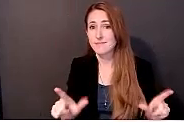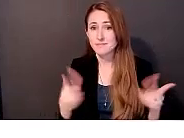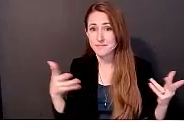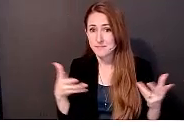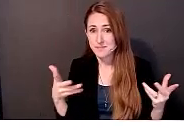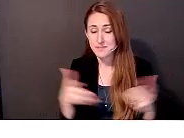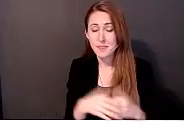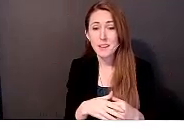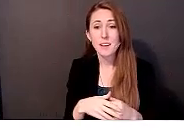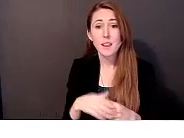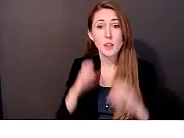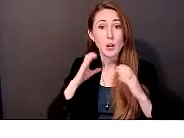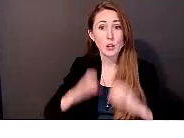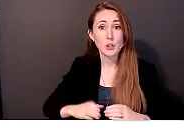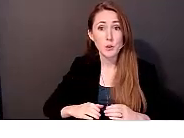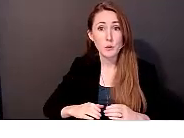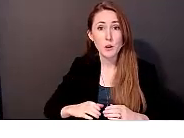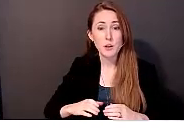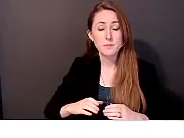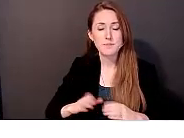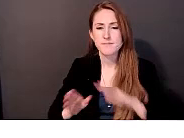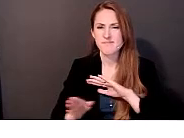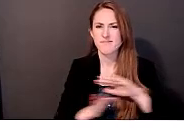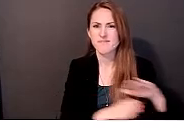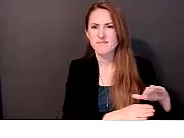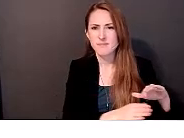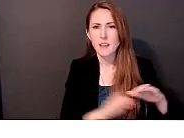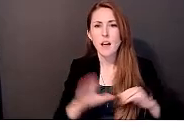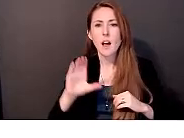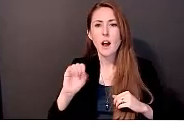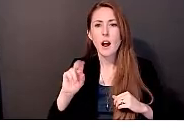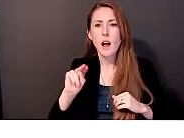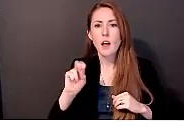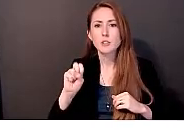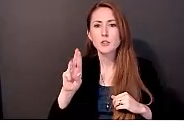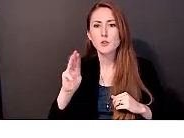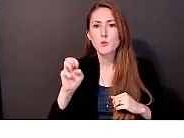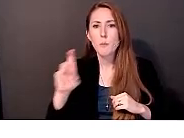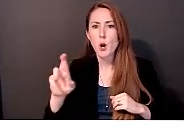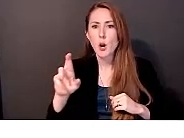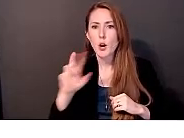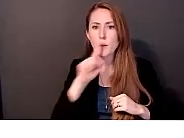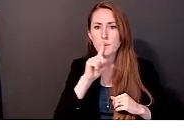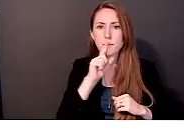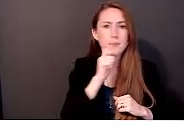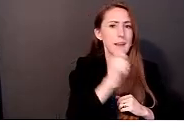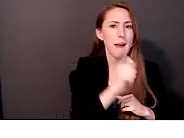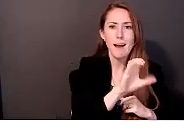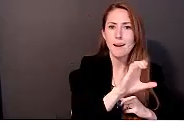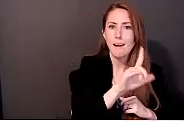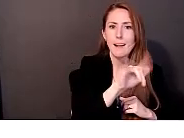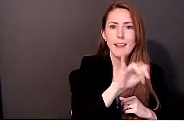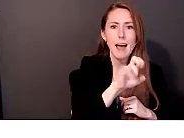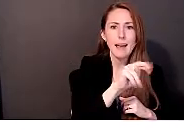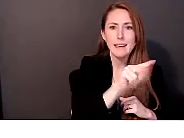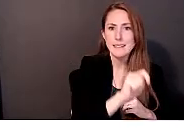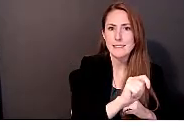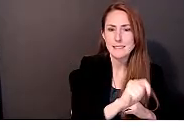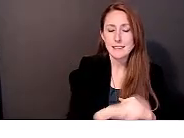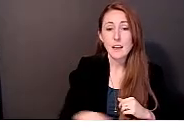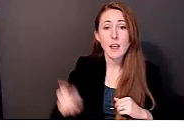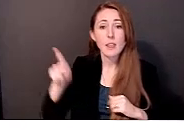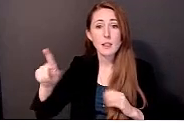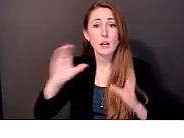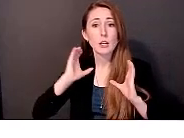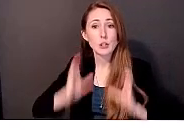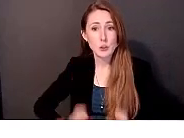consumer instead of a client, the consumer is the person who drives their, who drives their own ship. They're the captain of